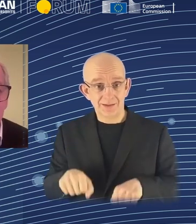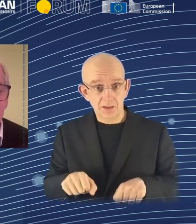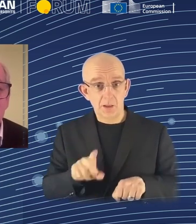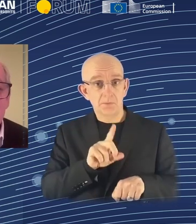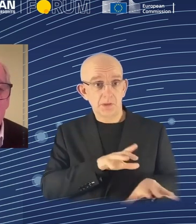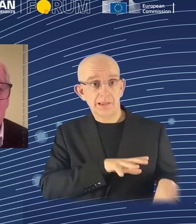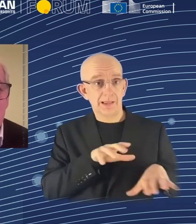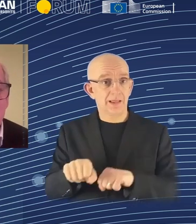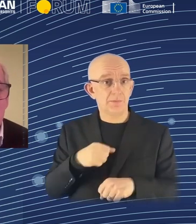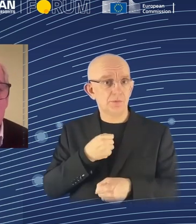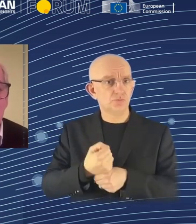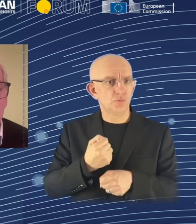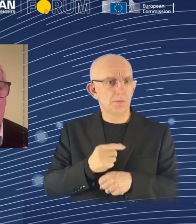nothing.